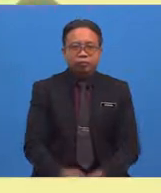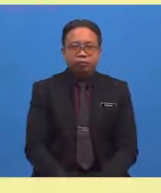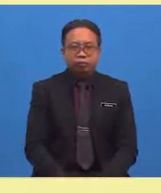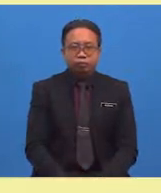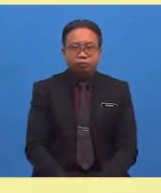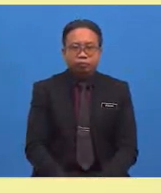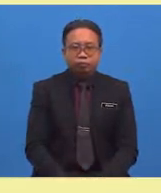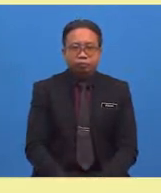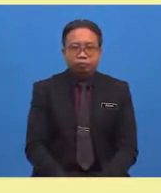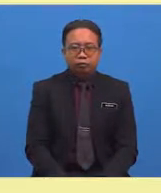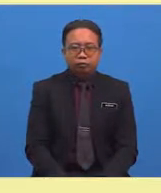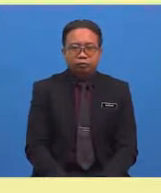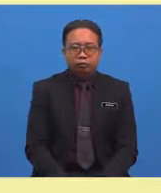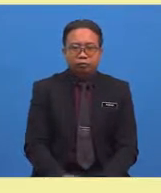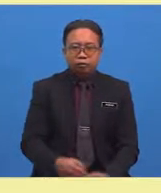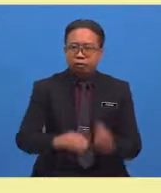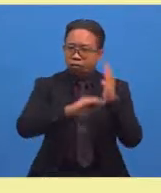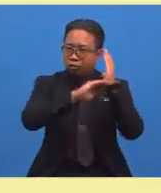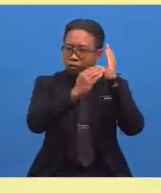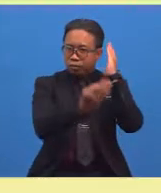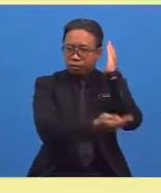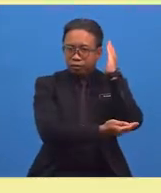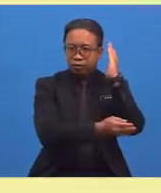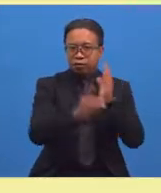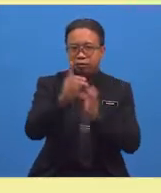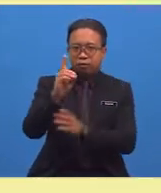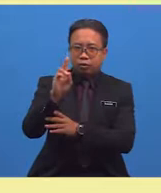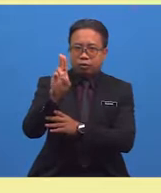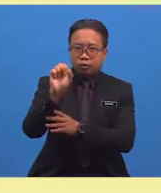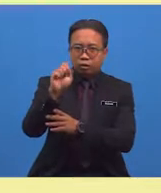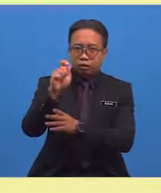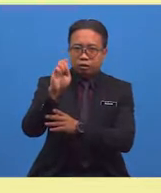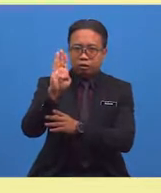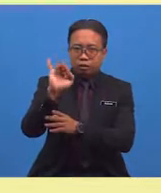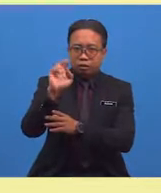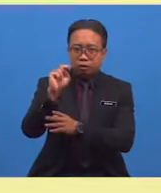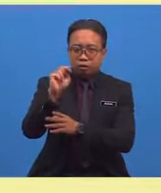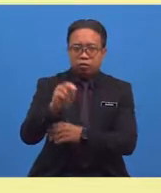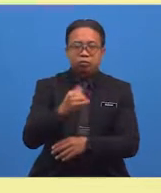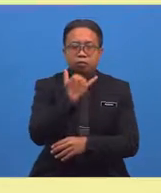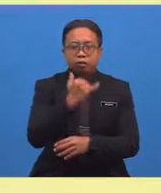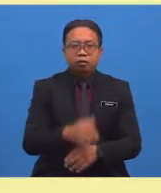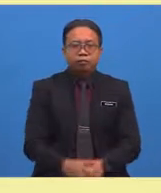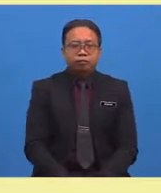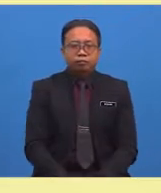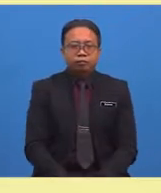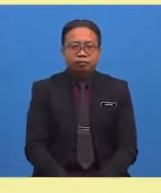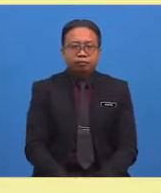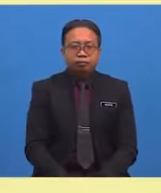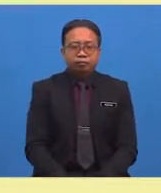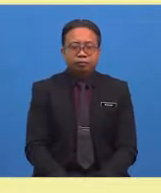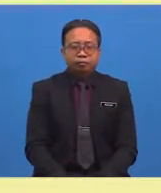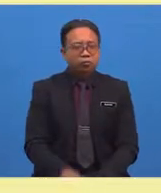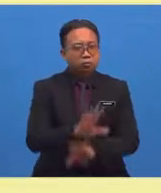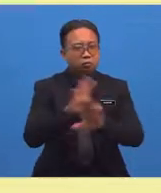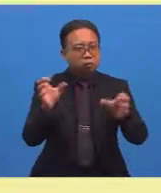Does bin! One more point for you there. If you're not getting